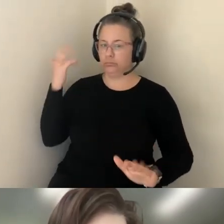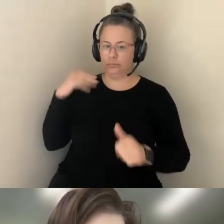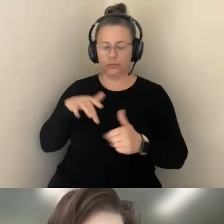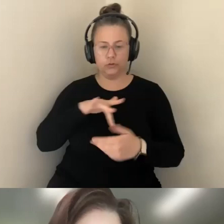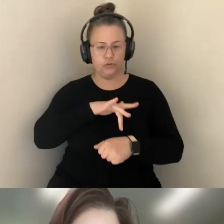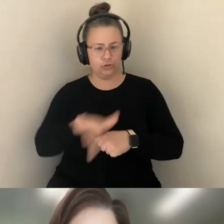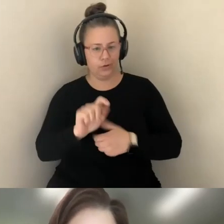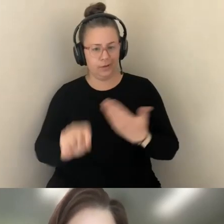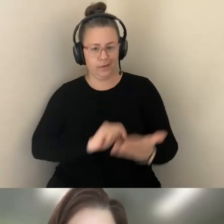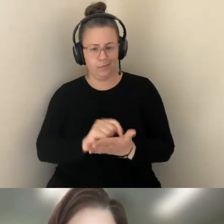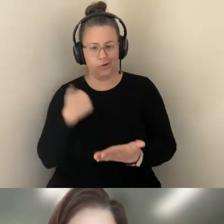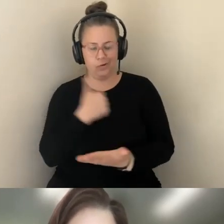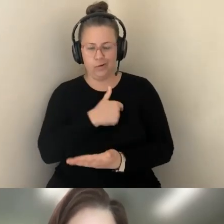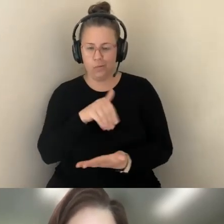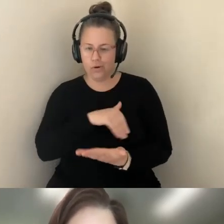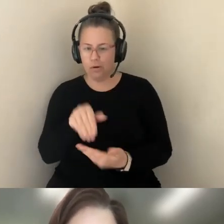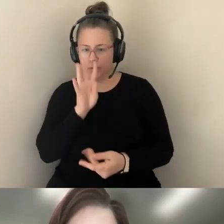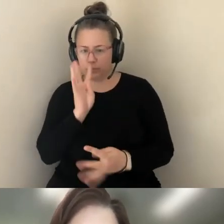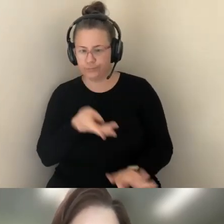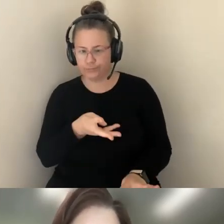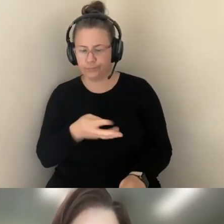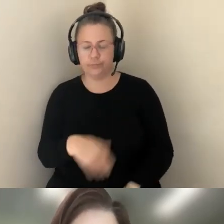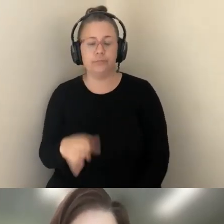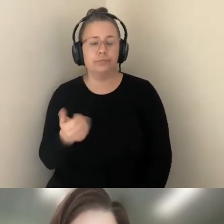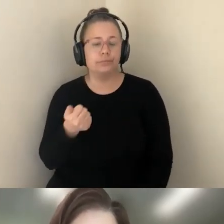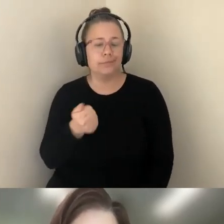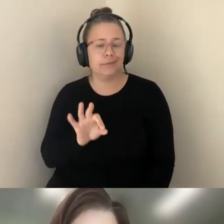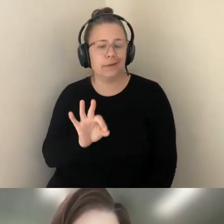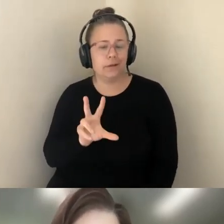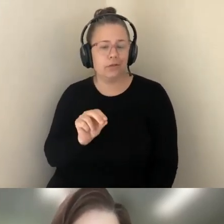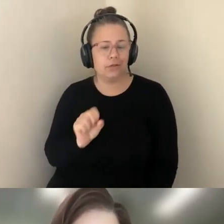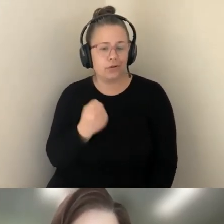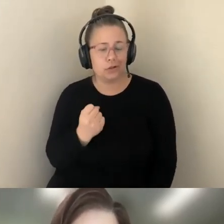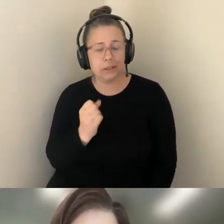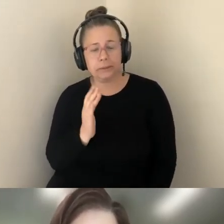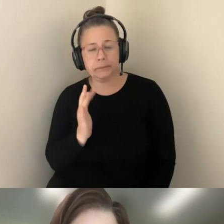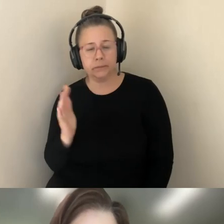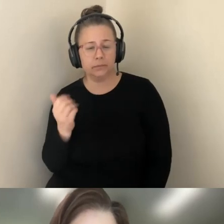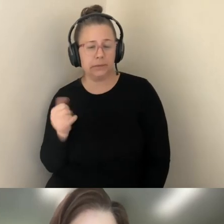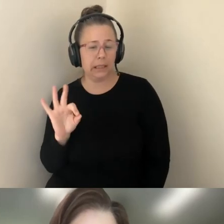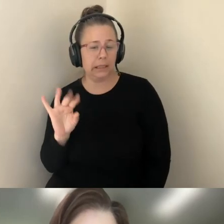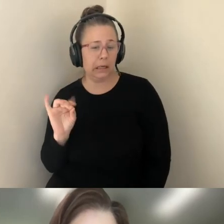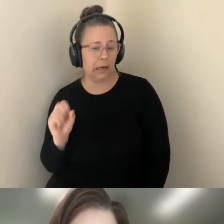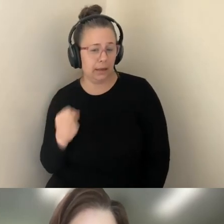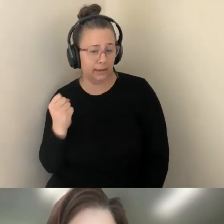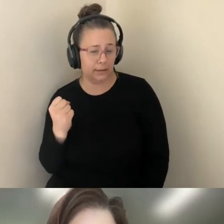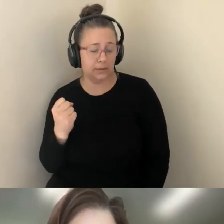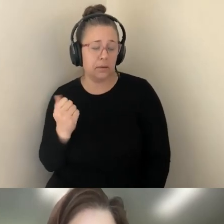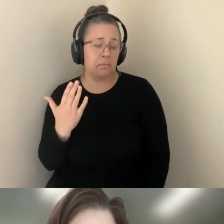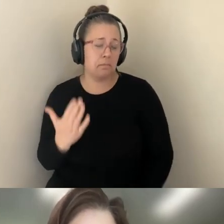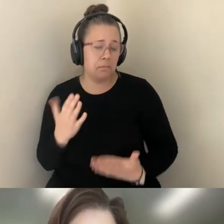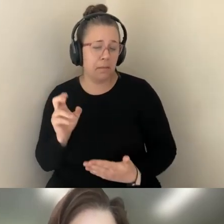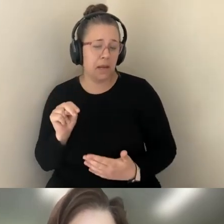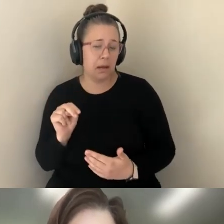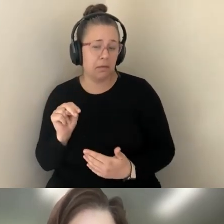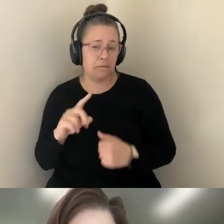THE 1940S TO THE 1980S. IT MIGHT EVEN EXTEND UP UNTIL THE 1990S WITH THE RISE OF THE HUMAN